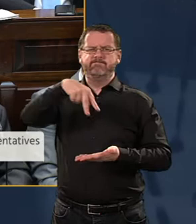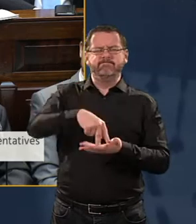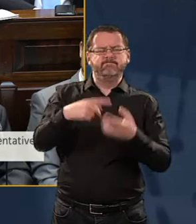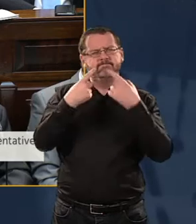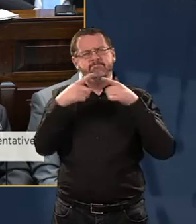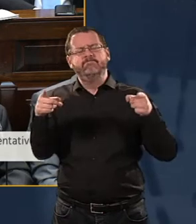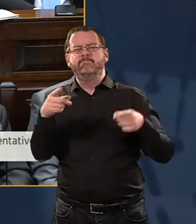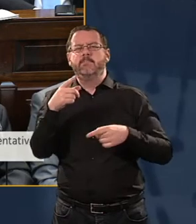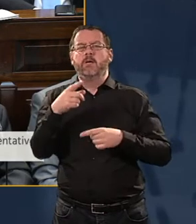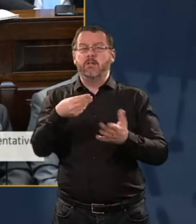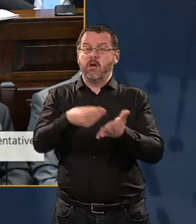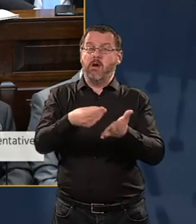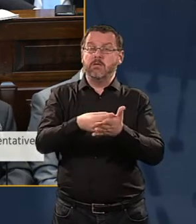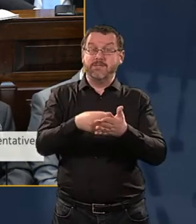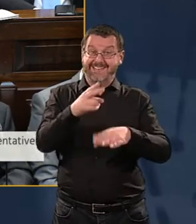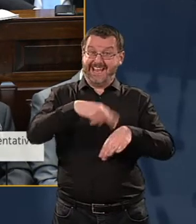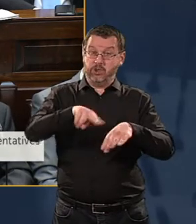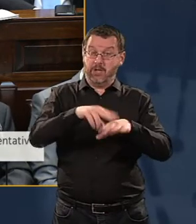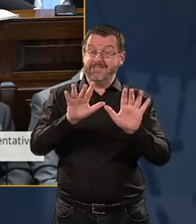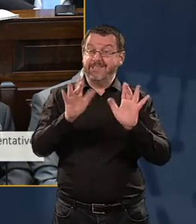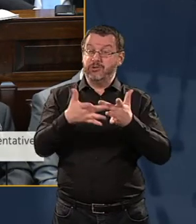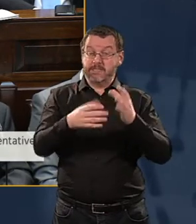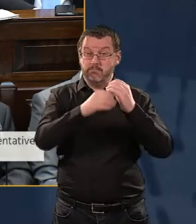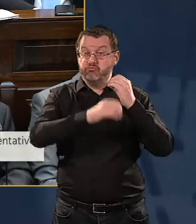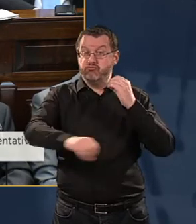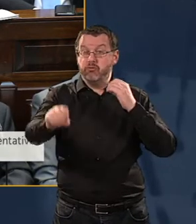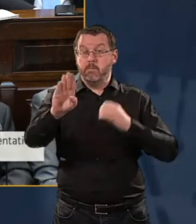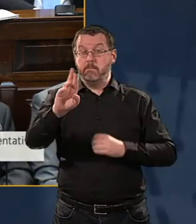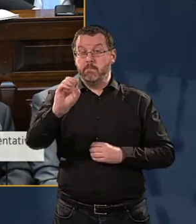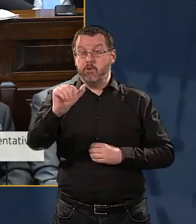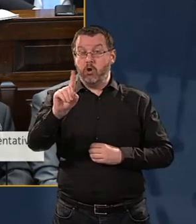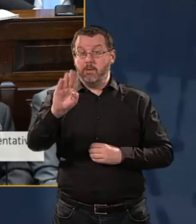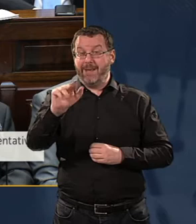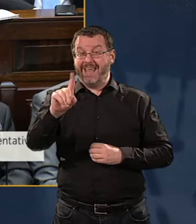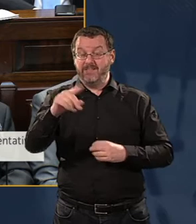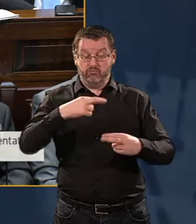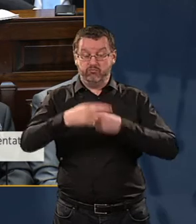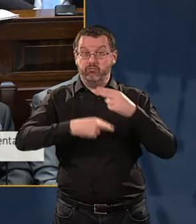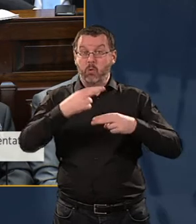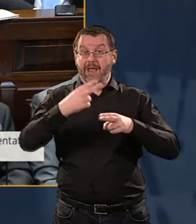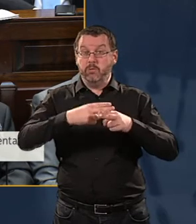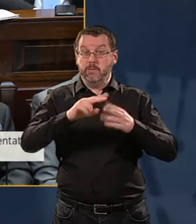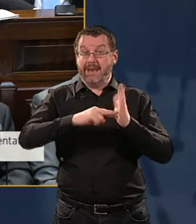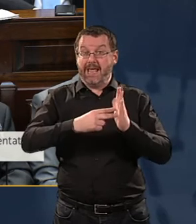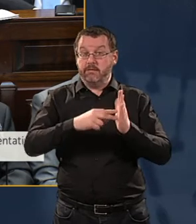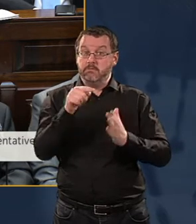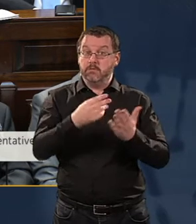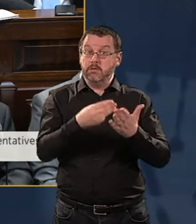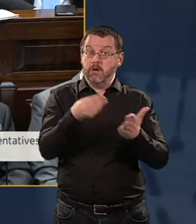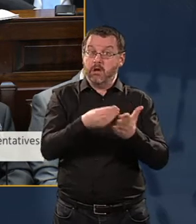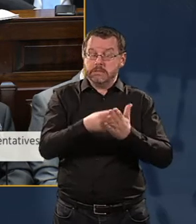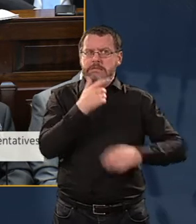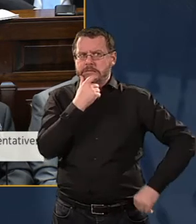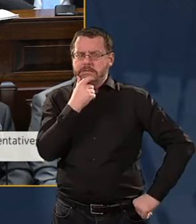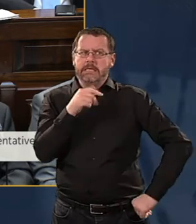of the national broadband rollout plan could amount to many multiples of what was